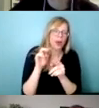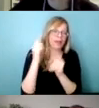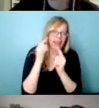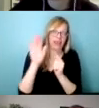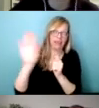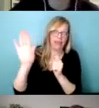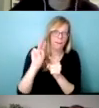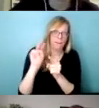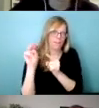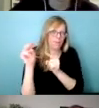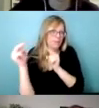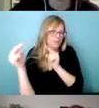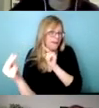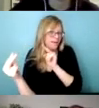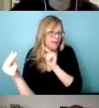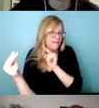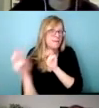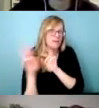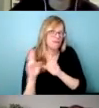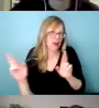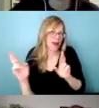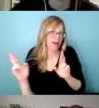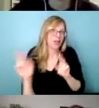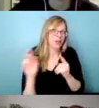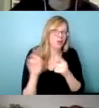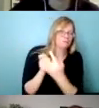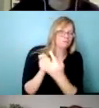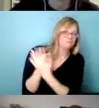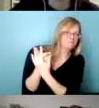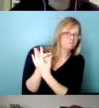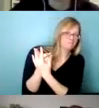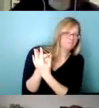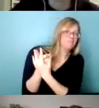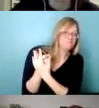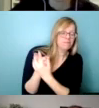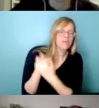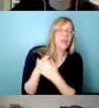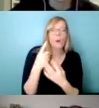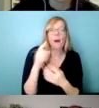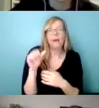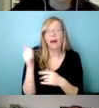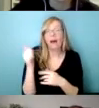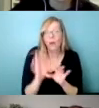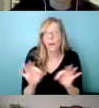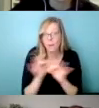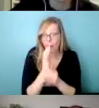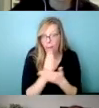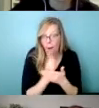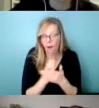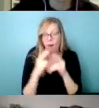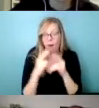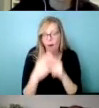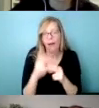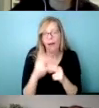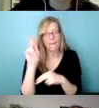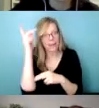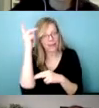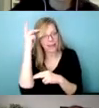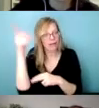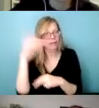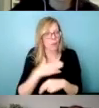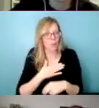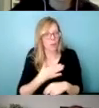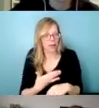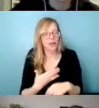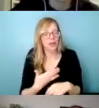so that you can strengthen your argument. One other important piece is what we call political will, um, or sometimes what we call a policy